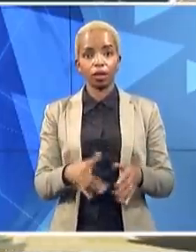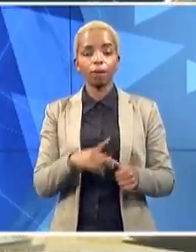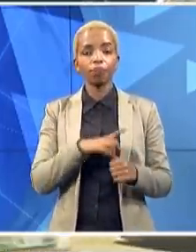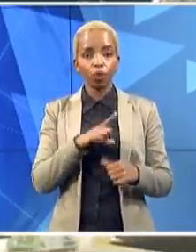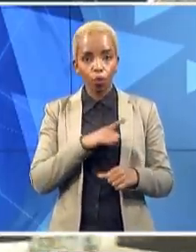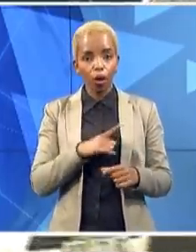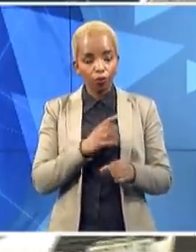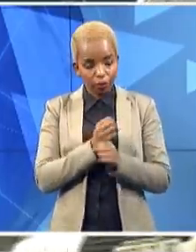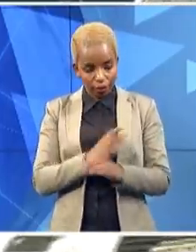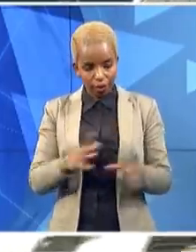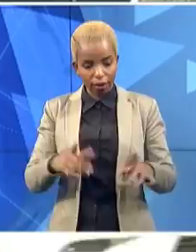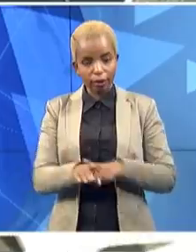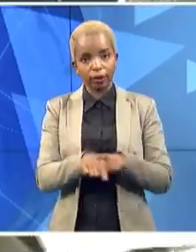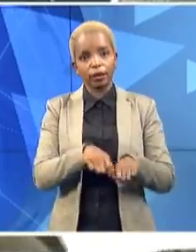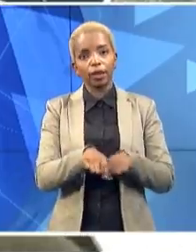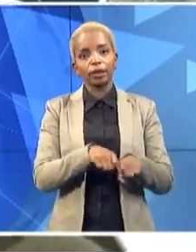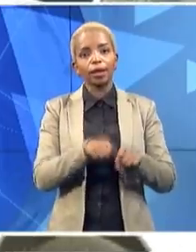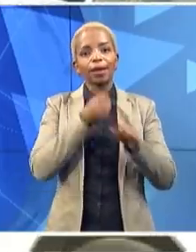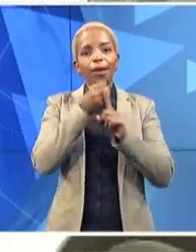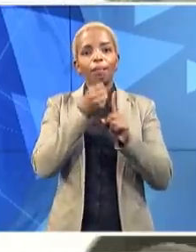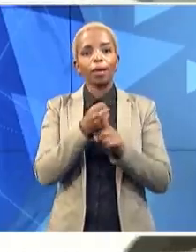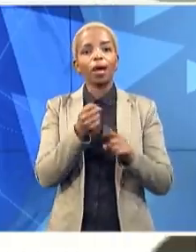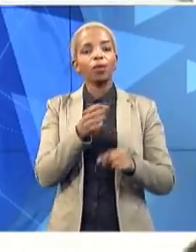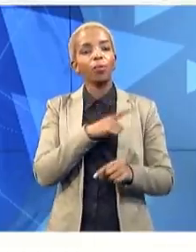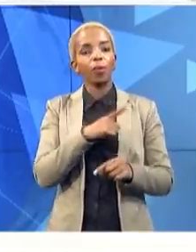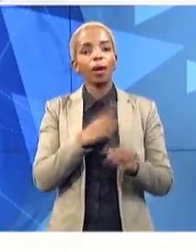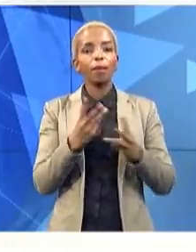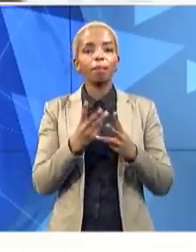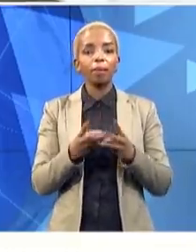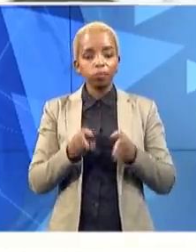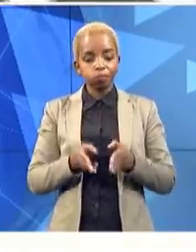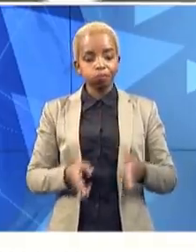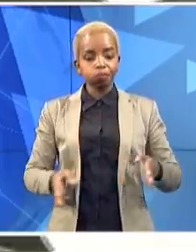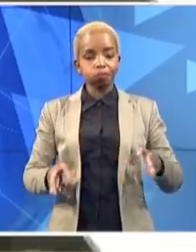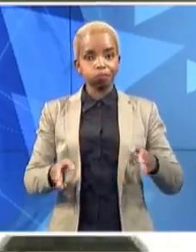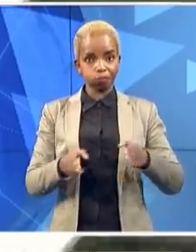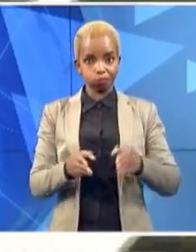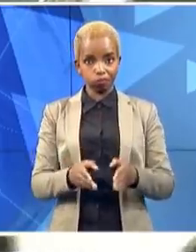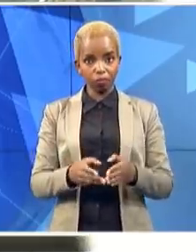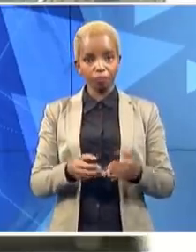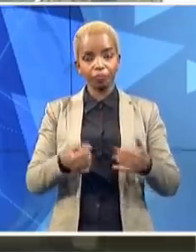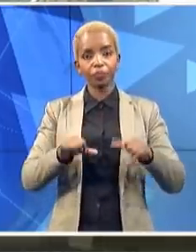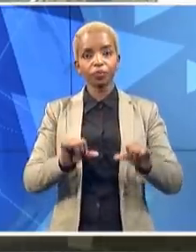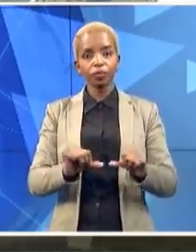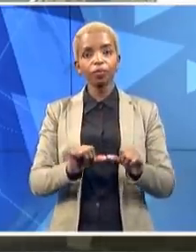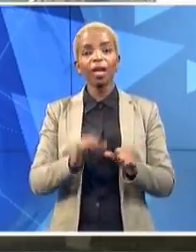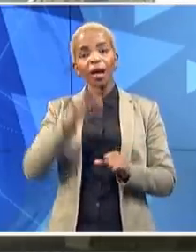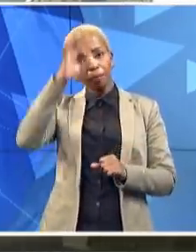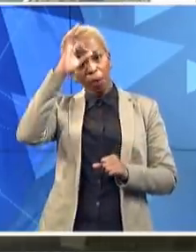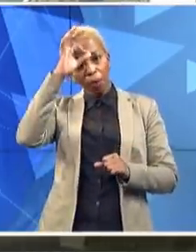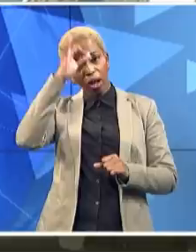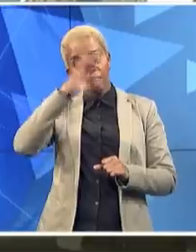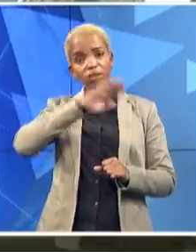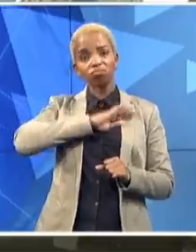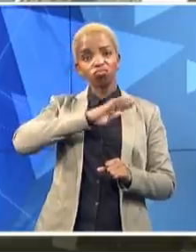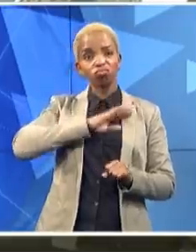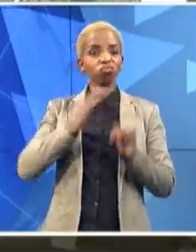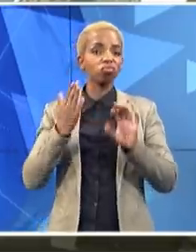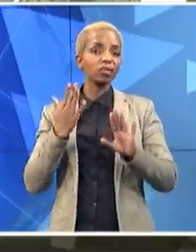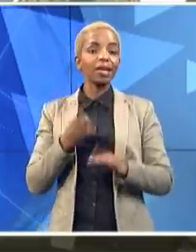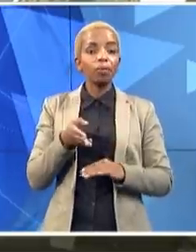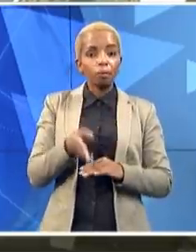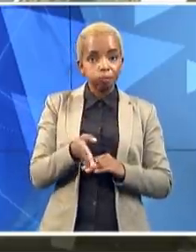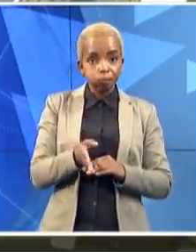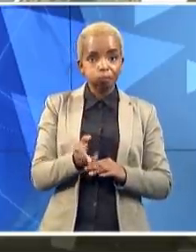around. We hope that the enforcement, the police are around now, that the enforcement of the lockdown will ensure that social